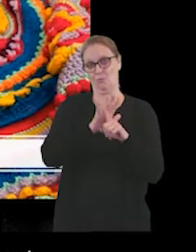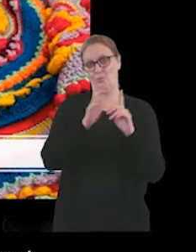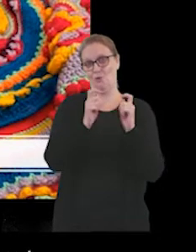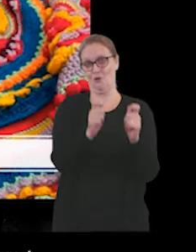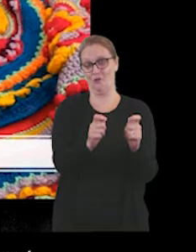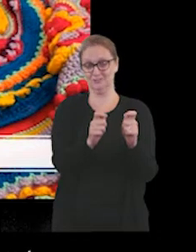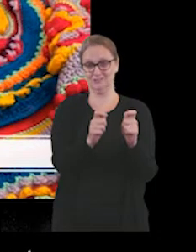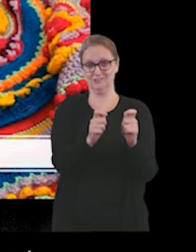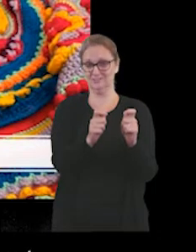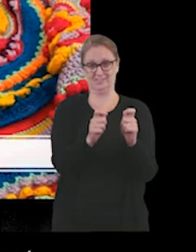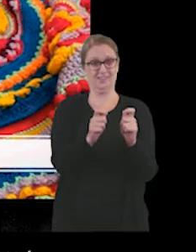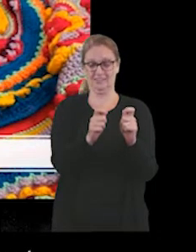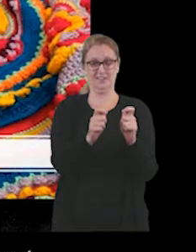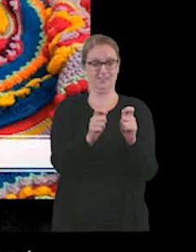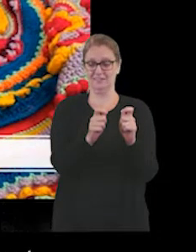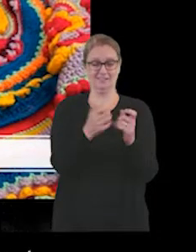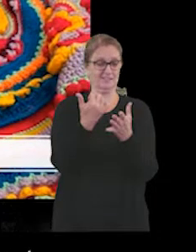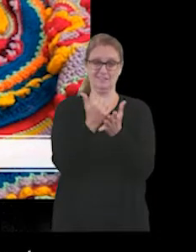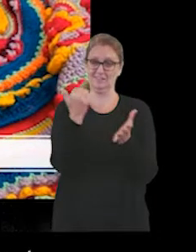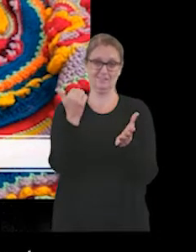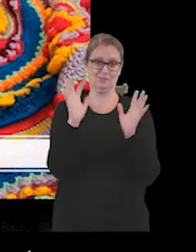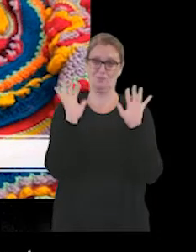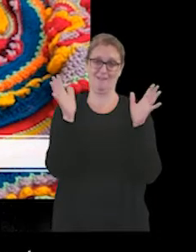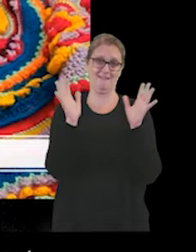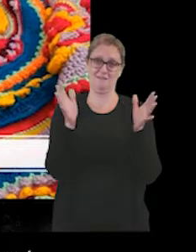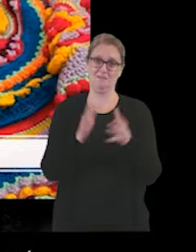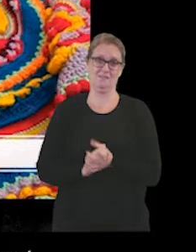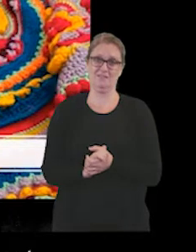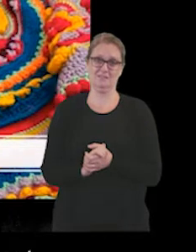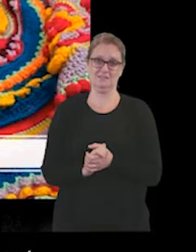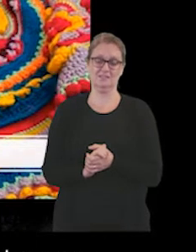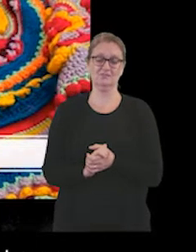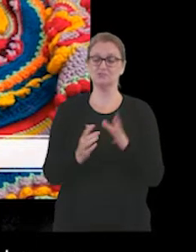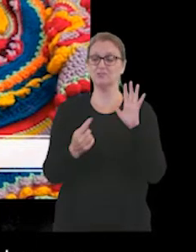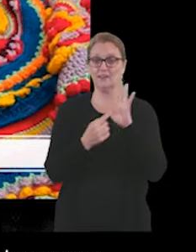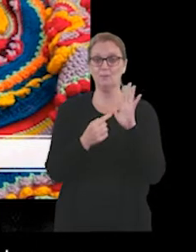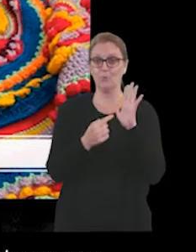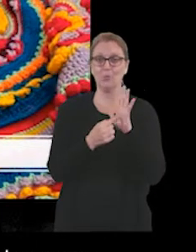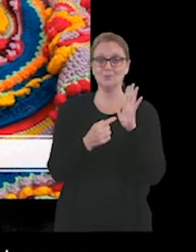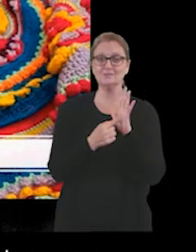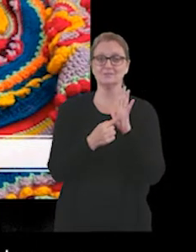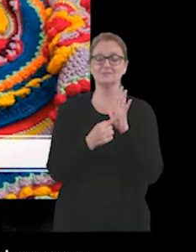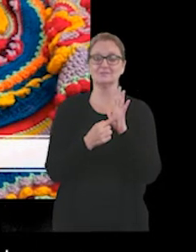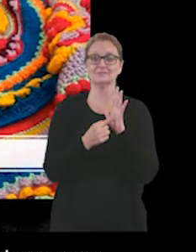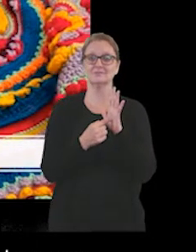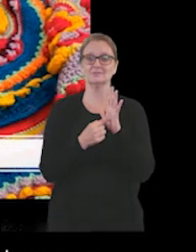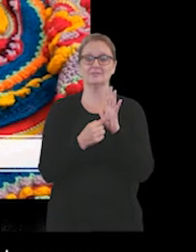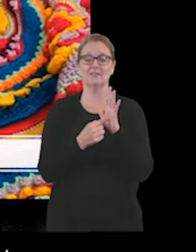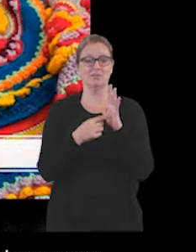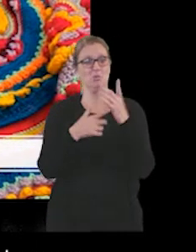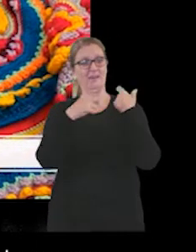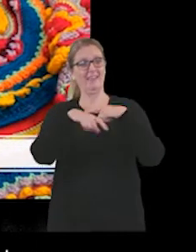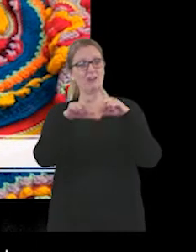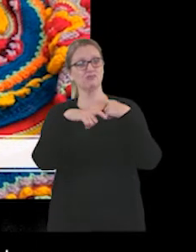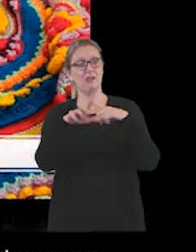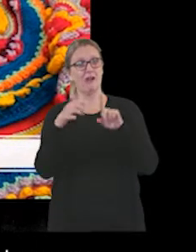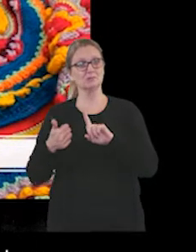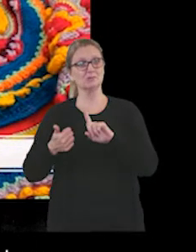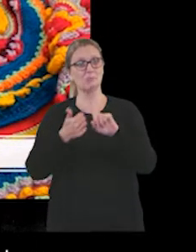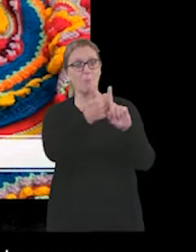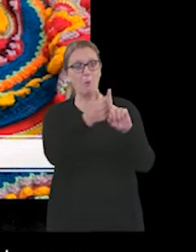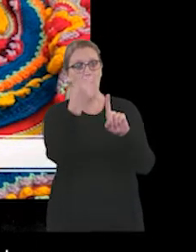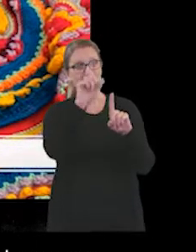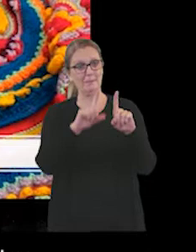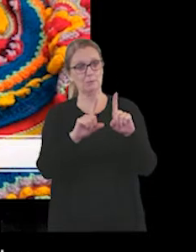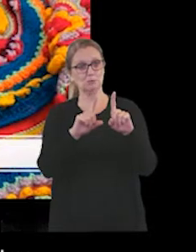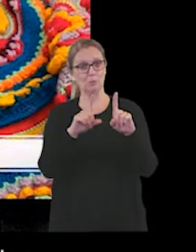a fantastic achievement and really important that we continue to support and encourage people to put